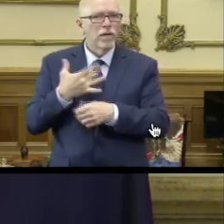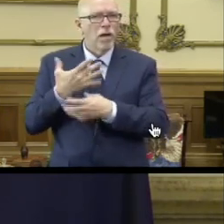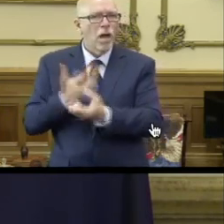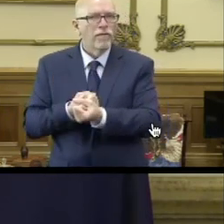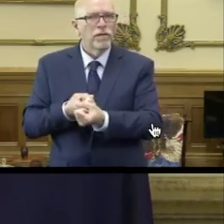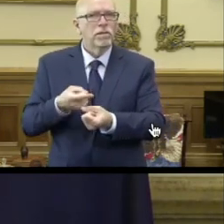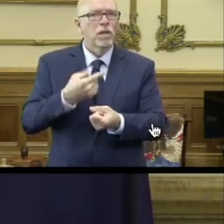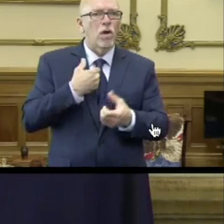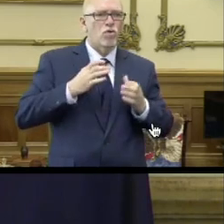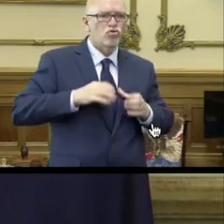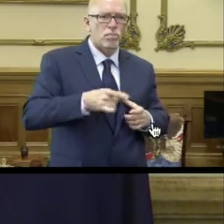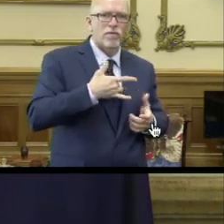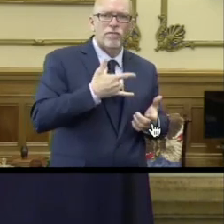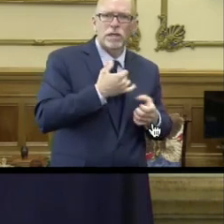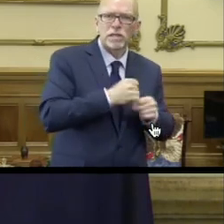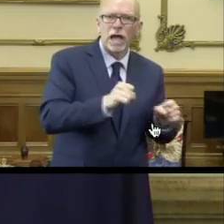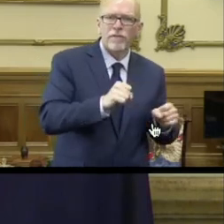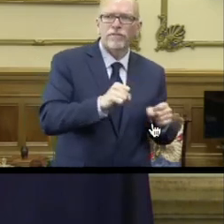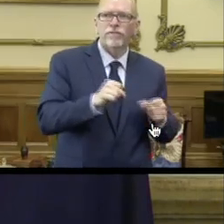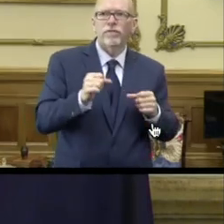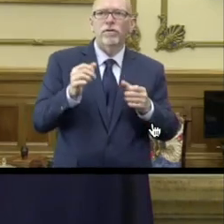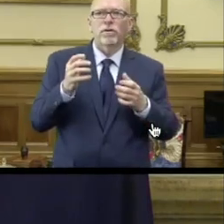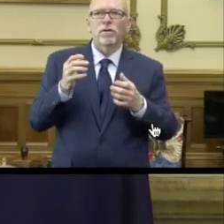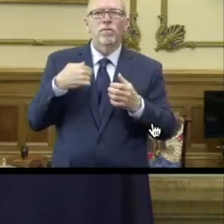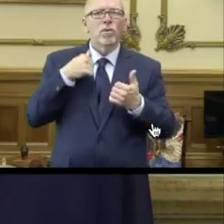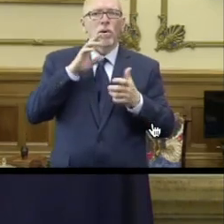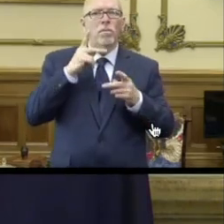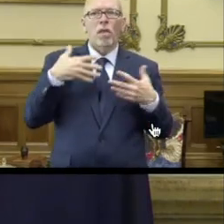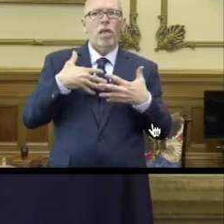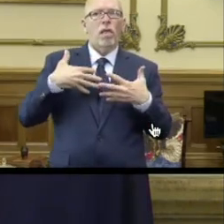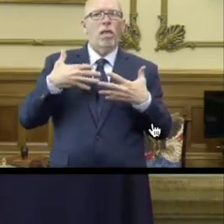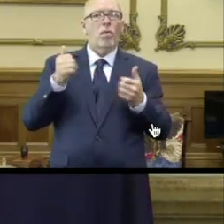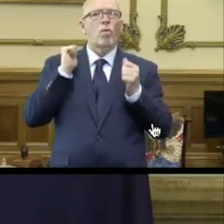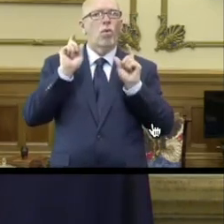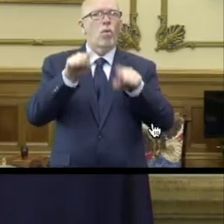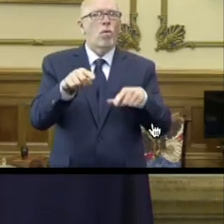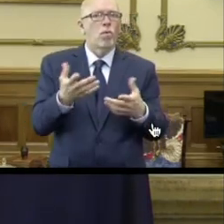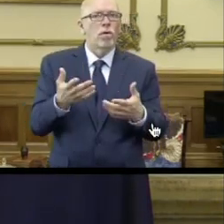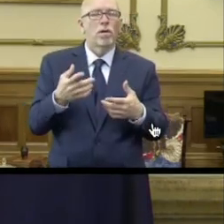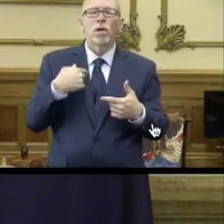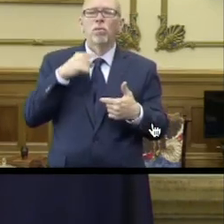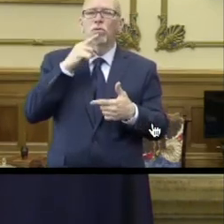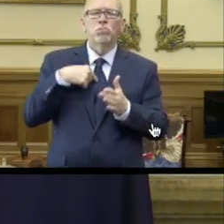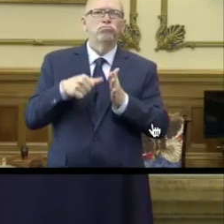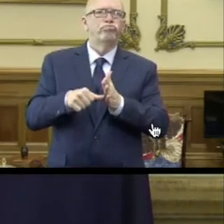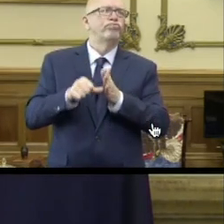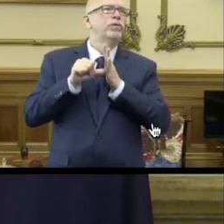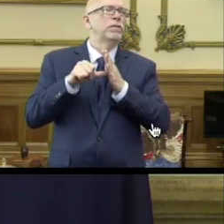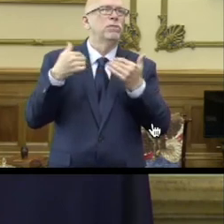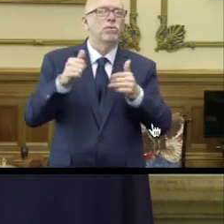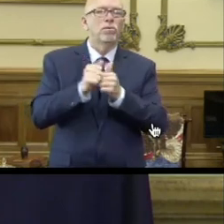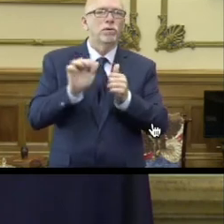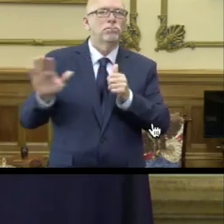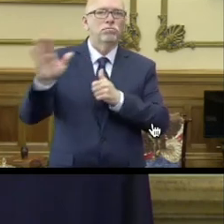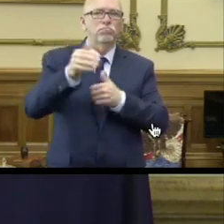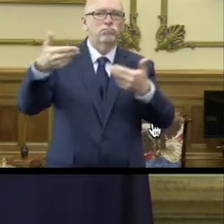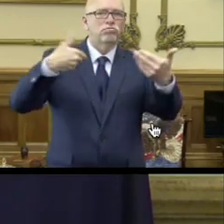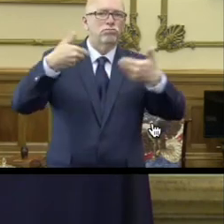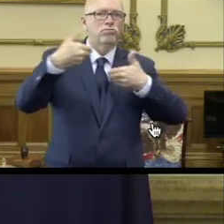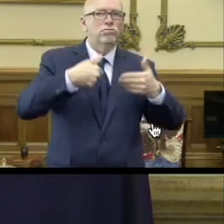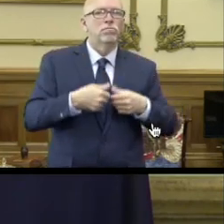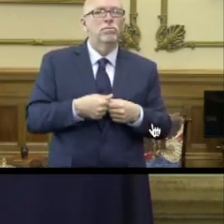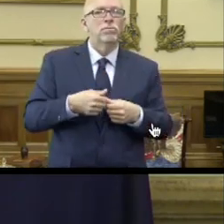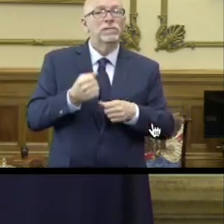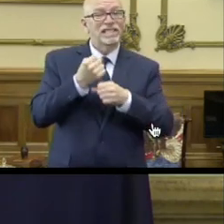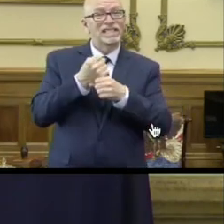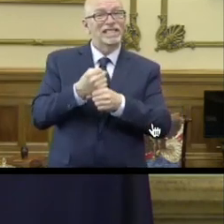consumer re-engaged in our economy? And so I was flat-out impressed, understanding that safety will